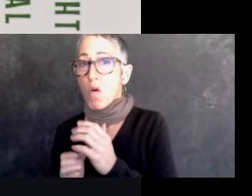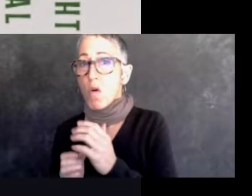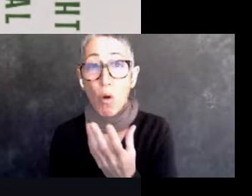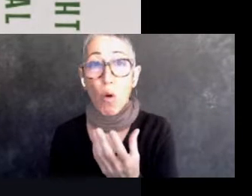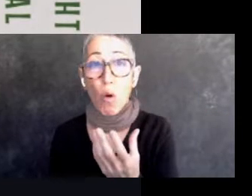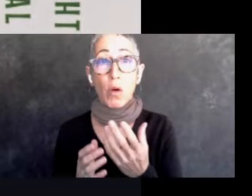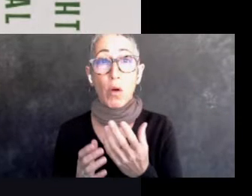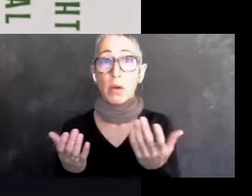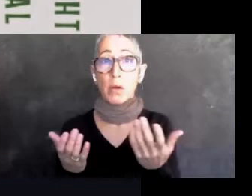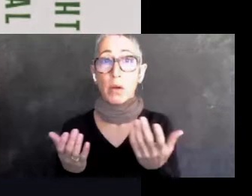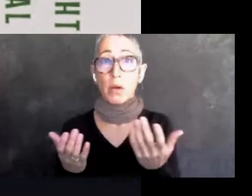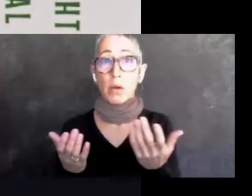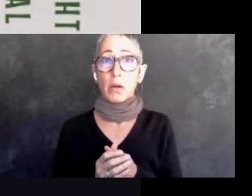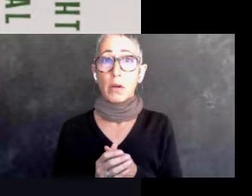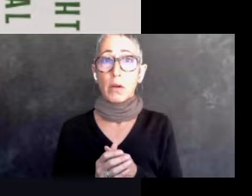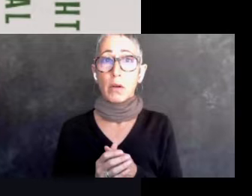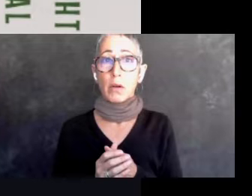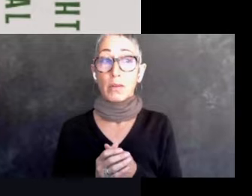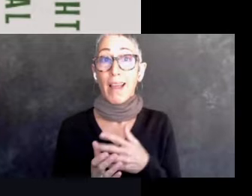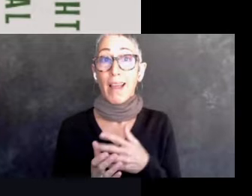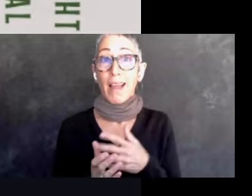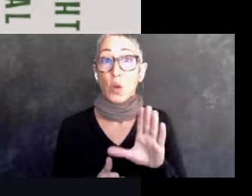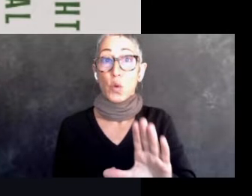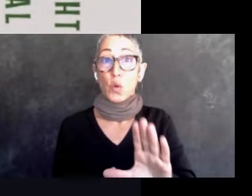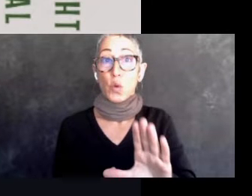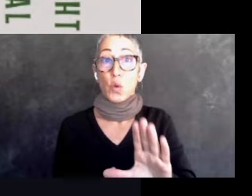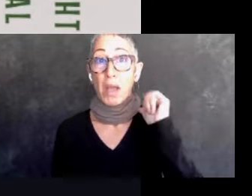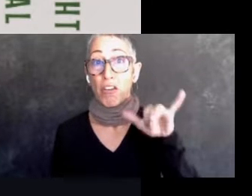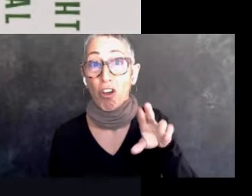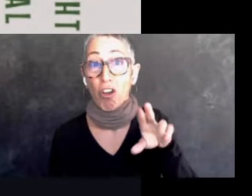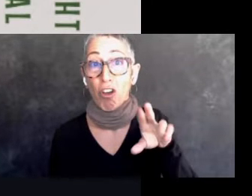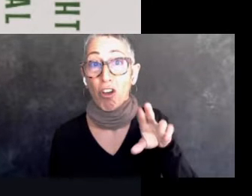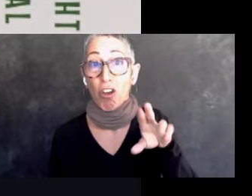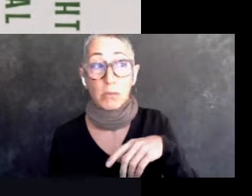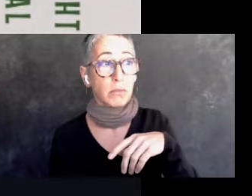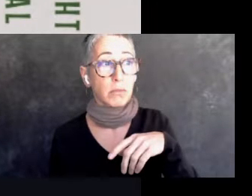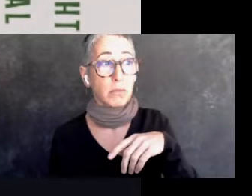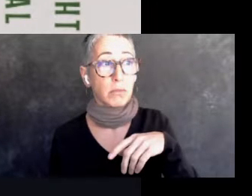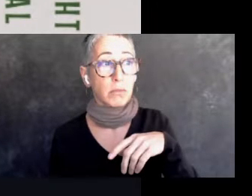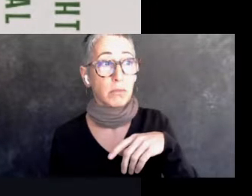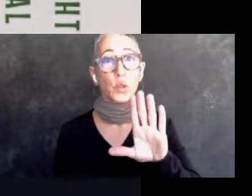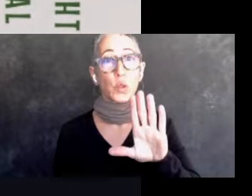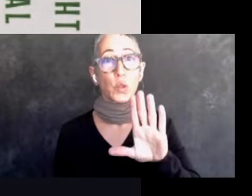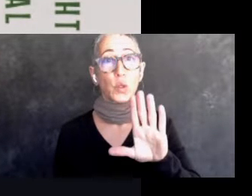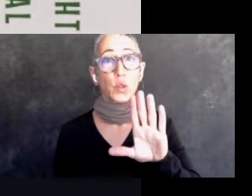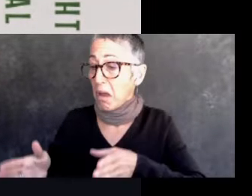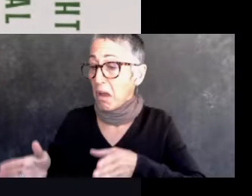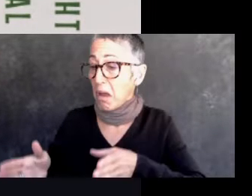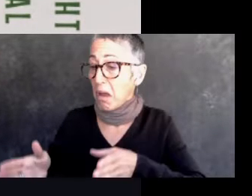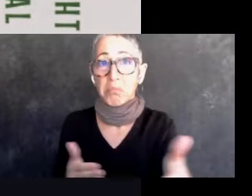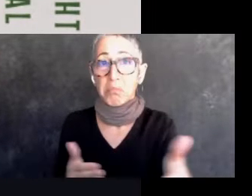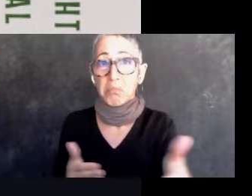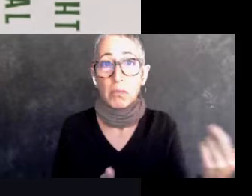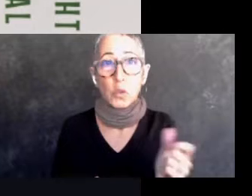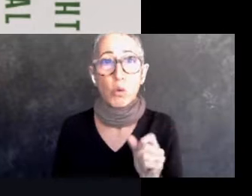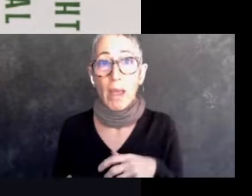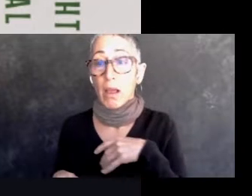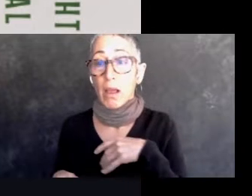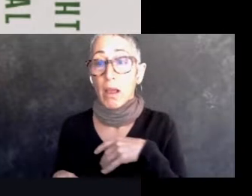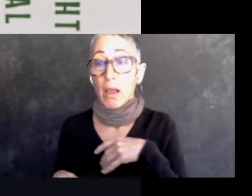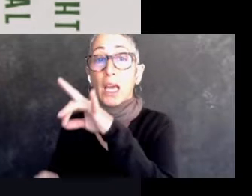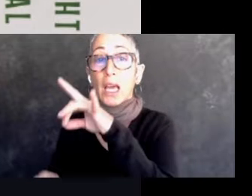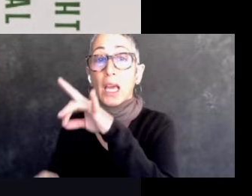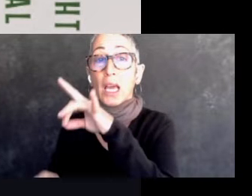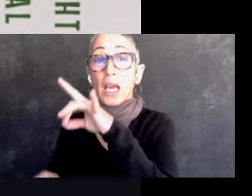that you can go out to your backyard or to whatever container you're growing in to get your stuff for dinner or lunch or